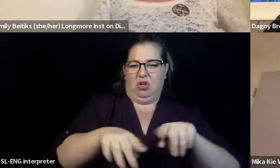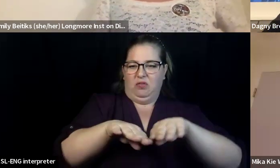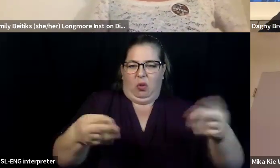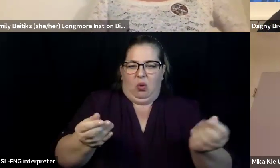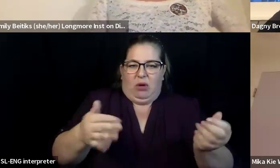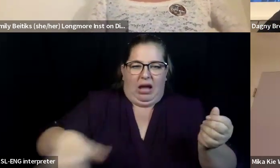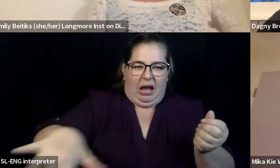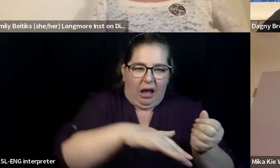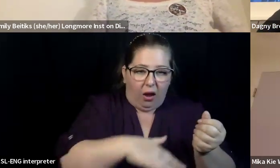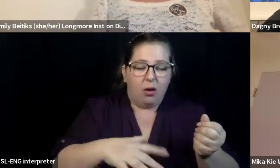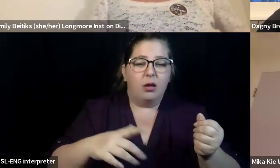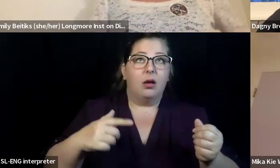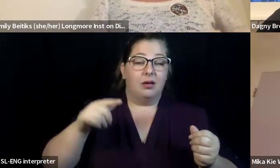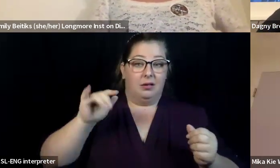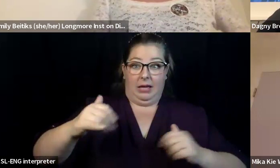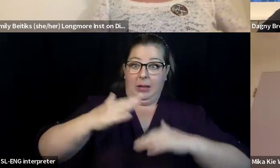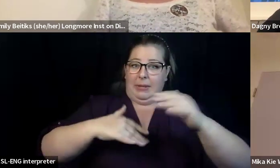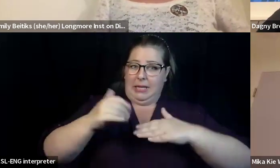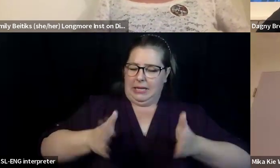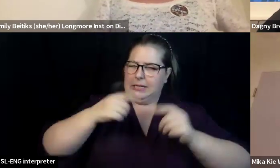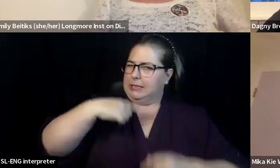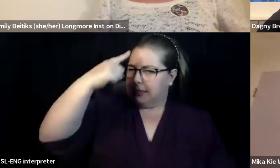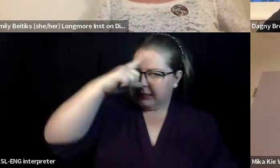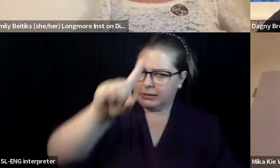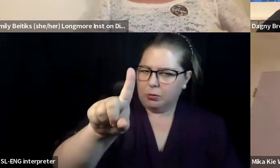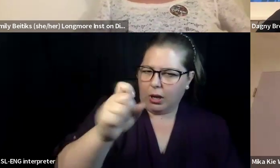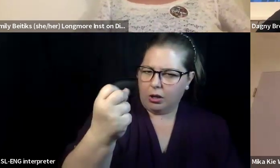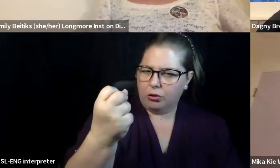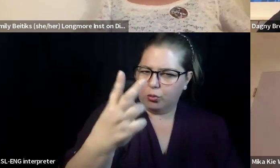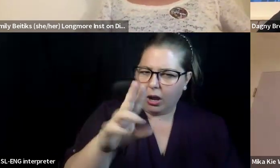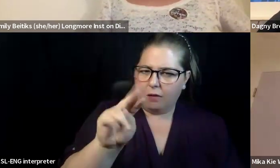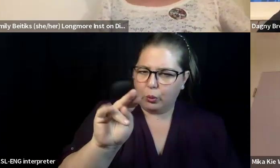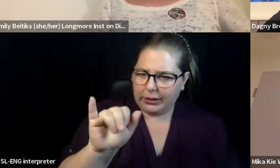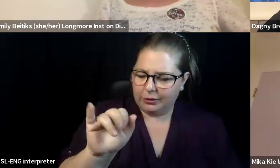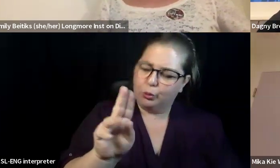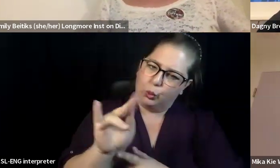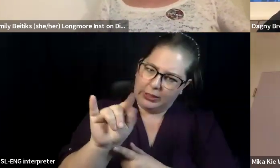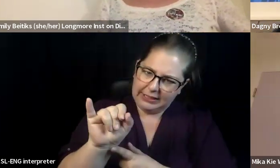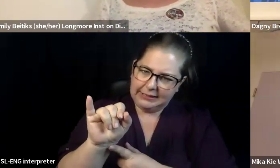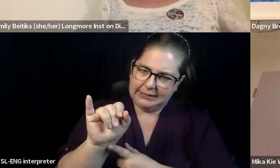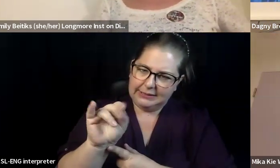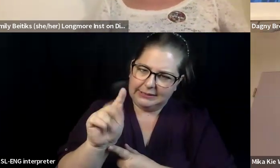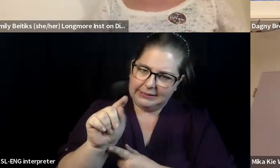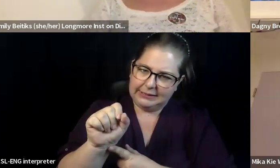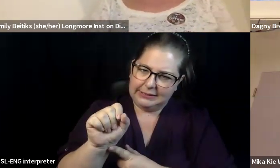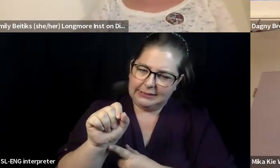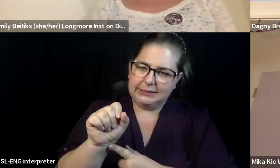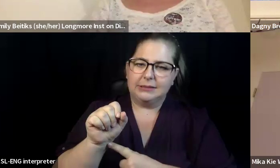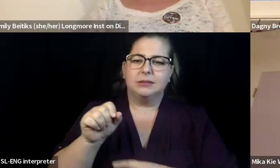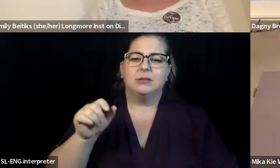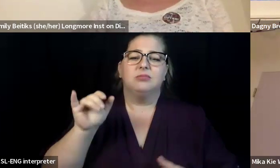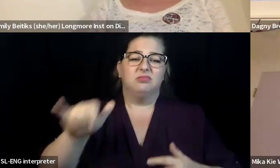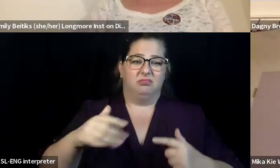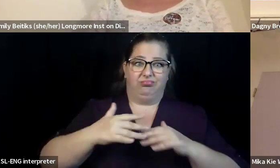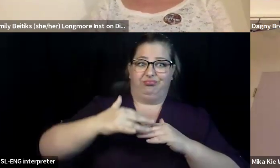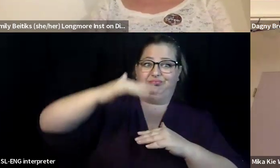% AMI, um, really disability forward. And we're not, um, in charge of the